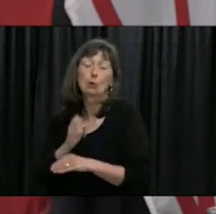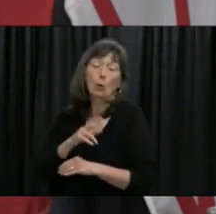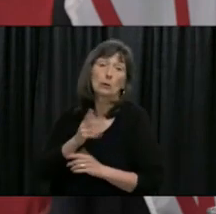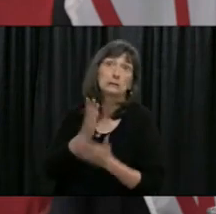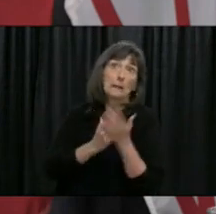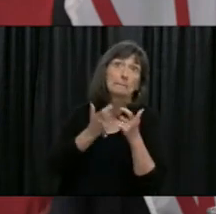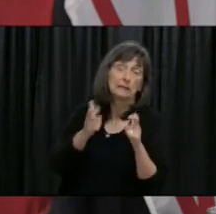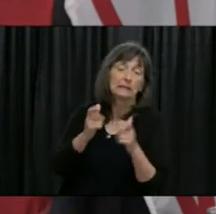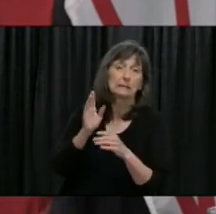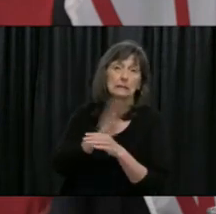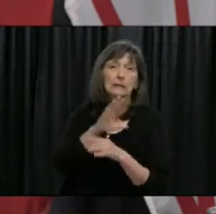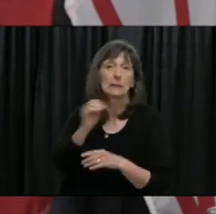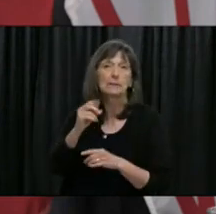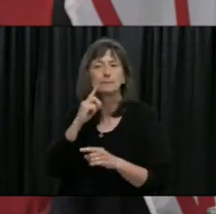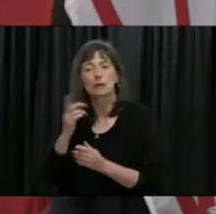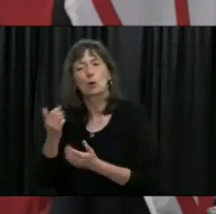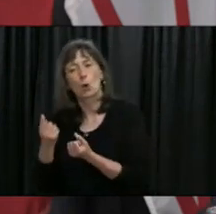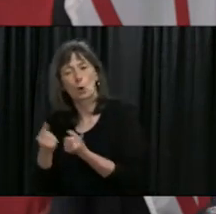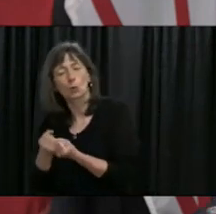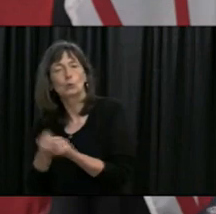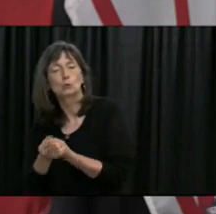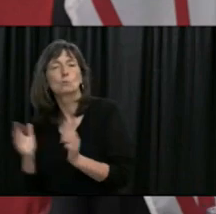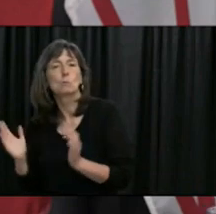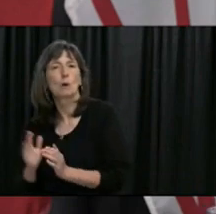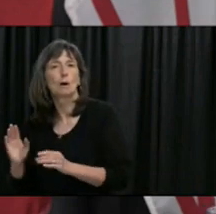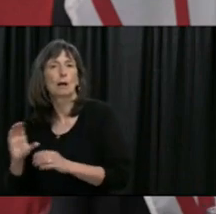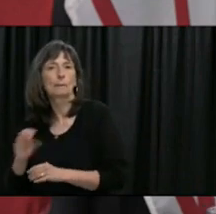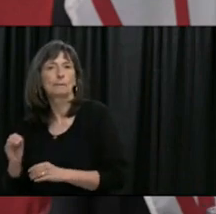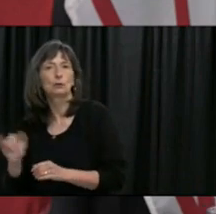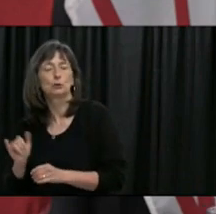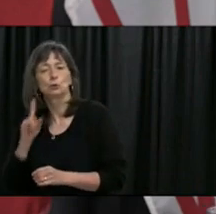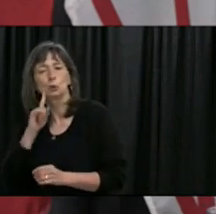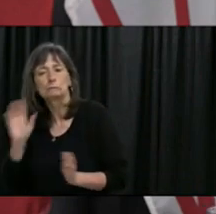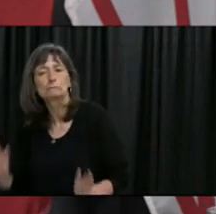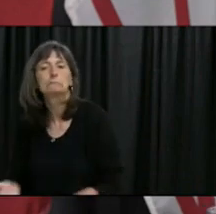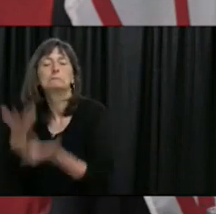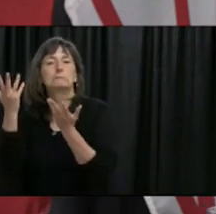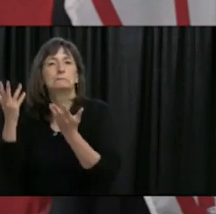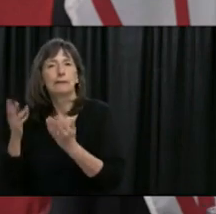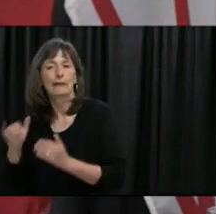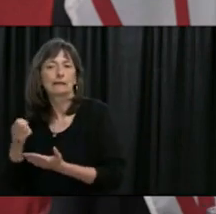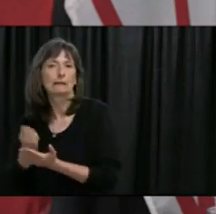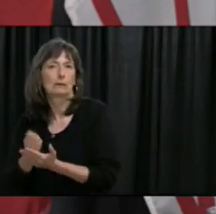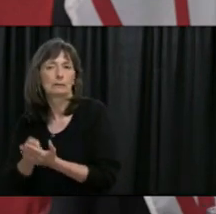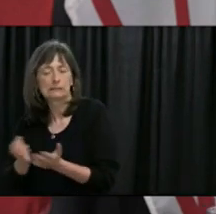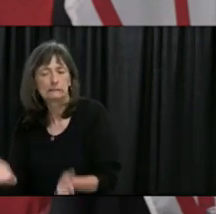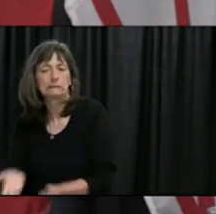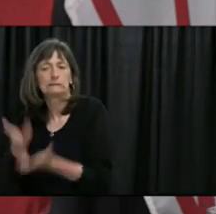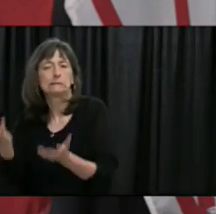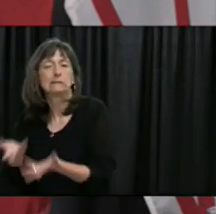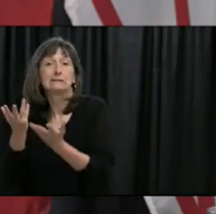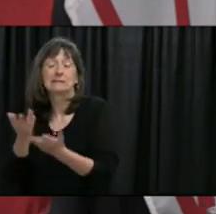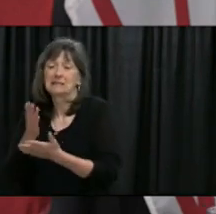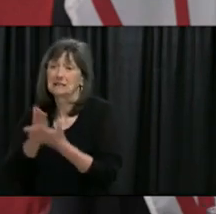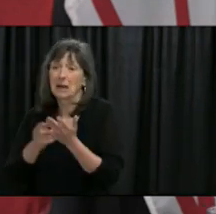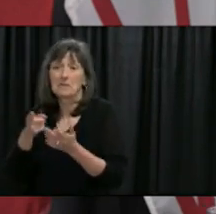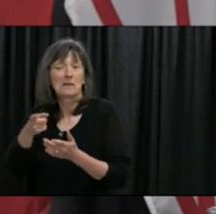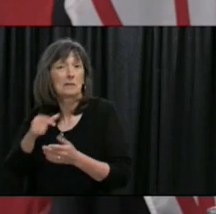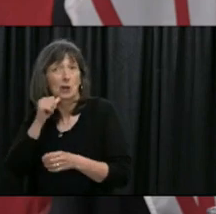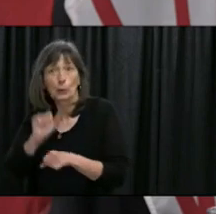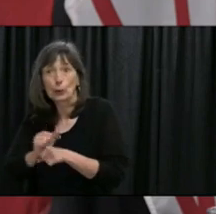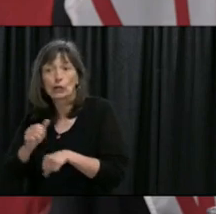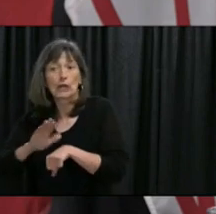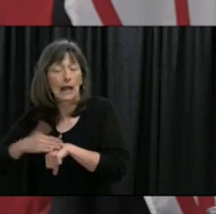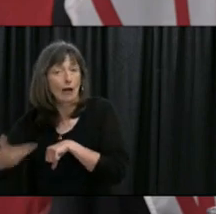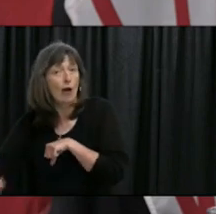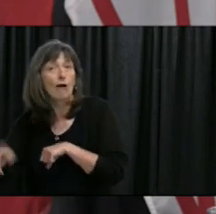companies as well and this is a way just to stimulate that part of the economy as well so many of them have been displaced and the